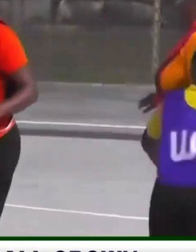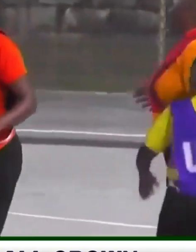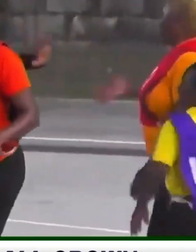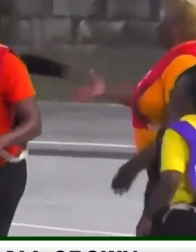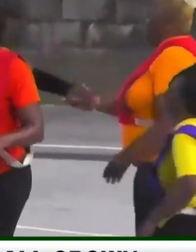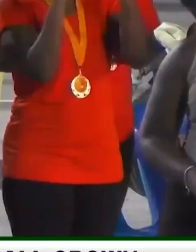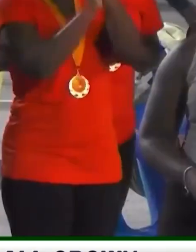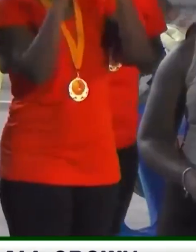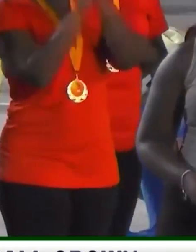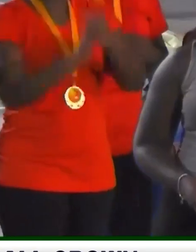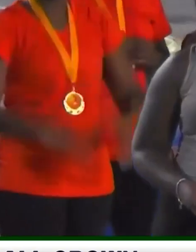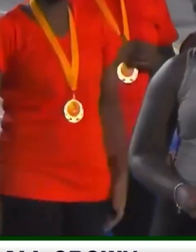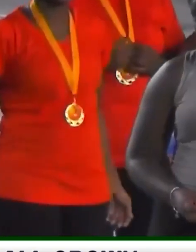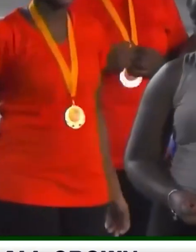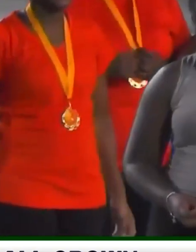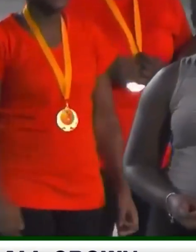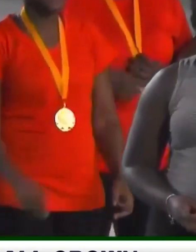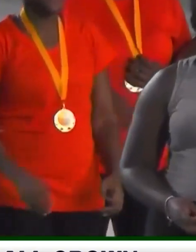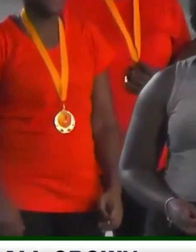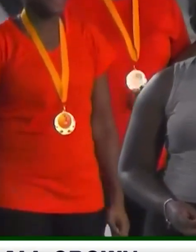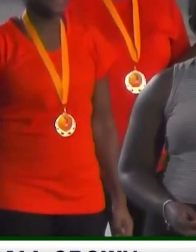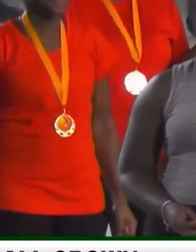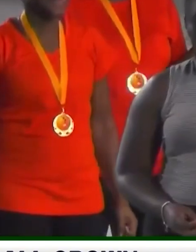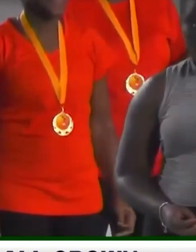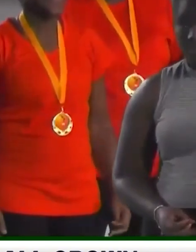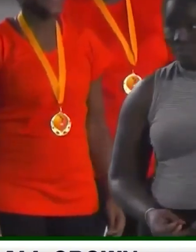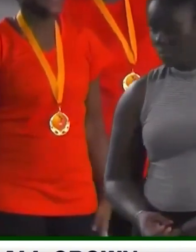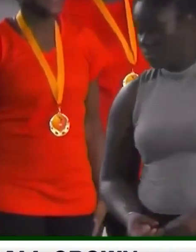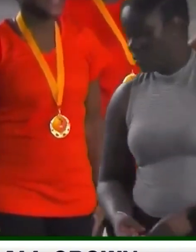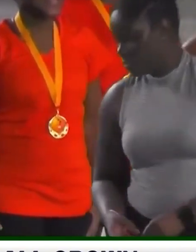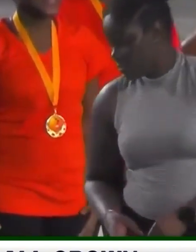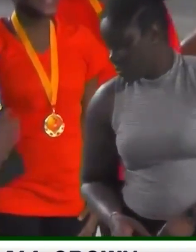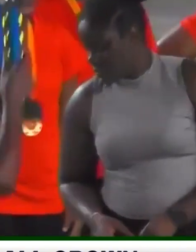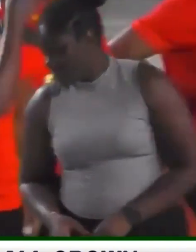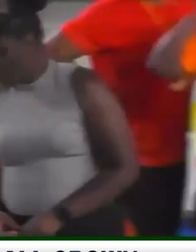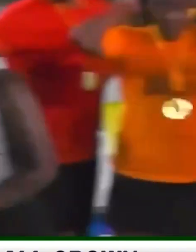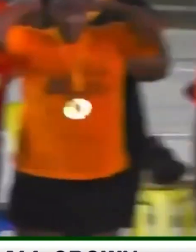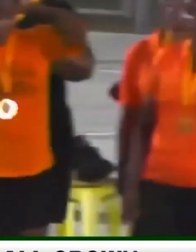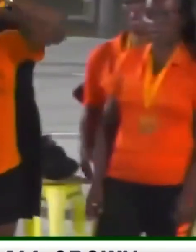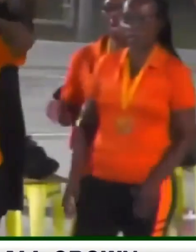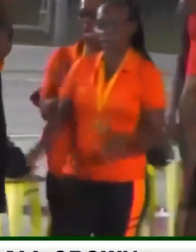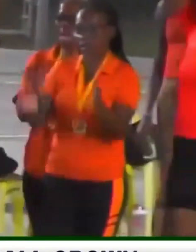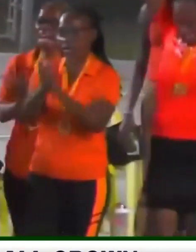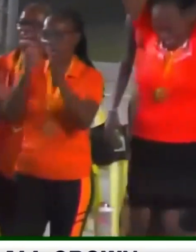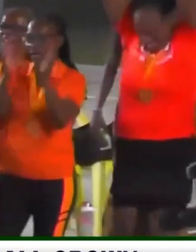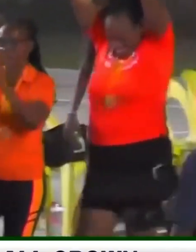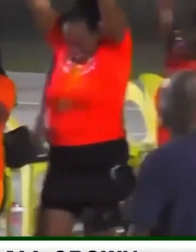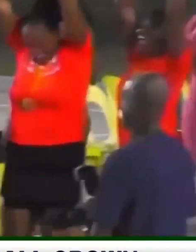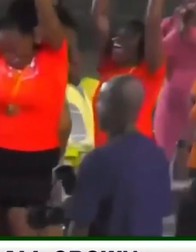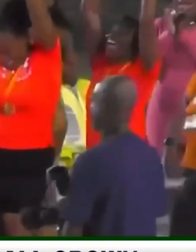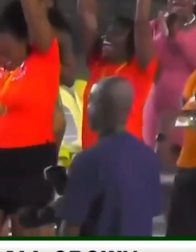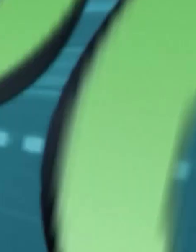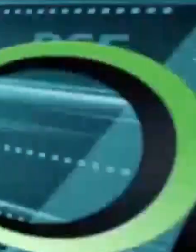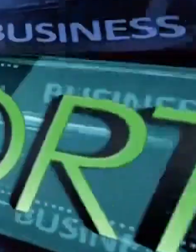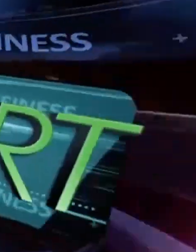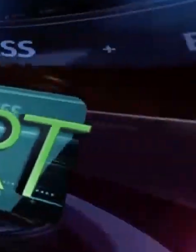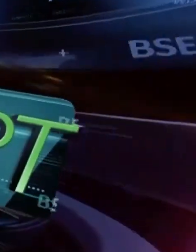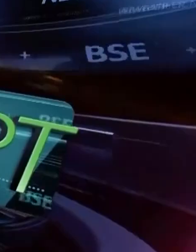The National Senior Games Masters champions lifting the trophy. Well played indeed.